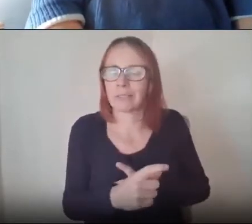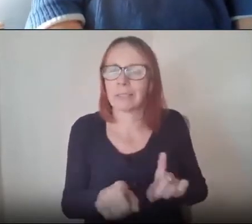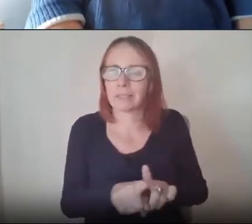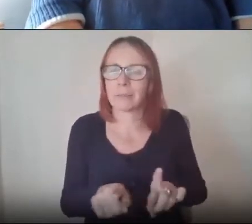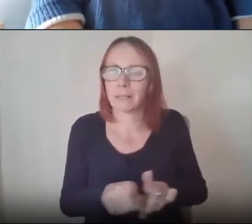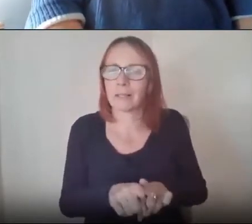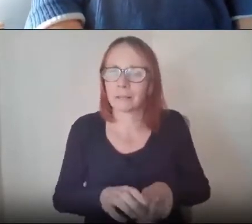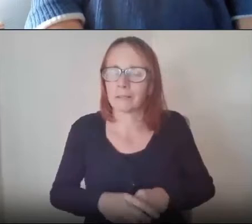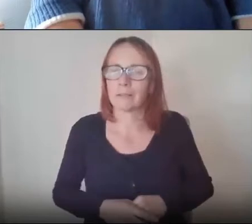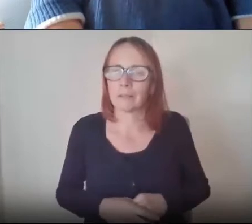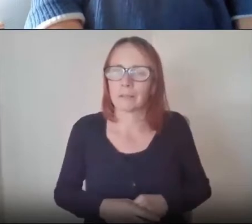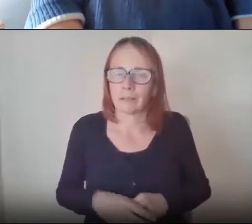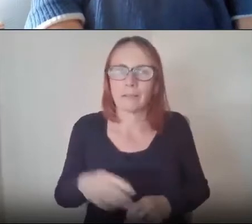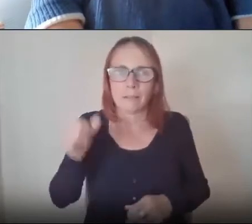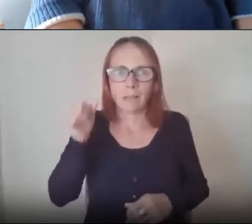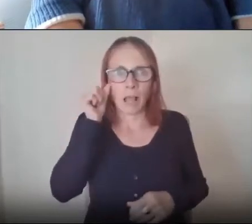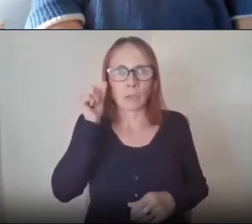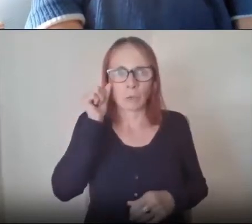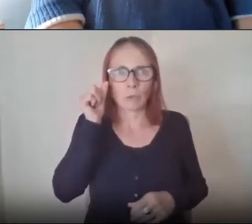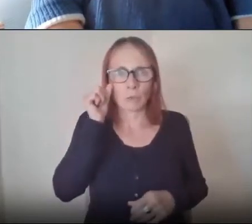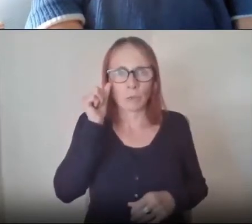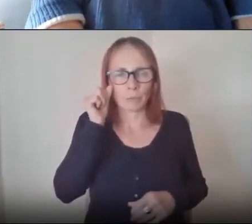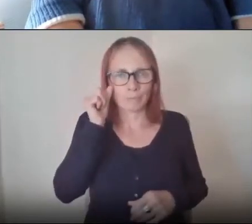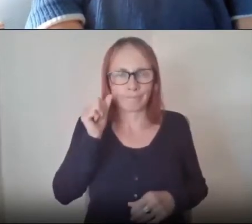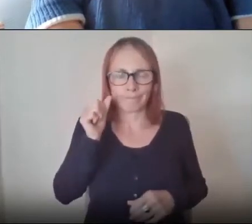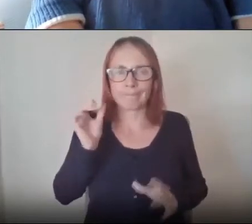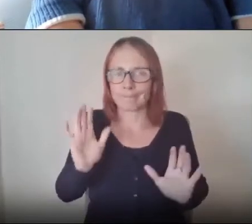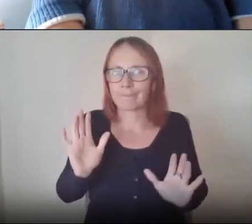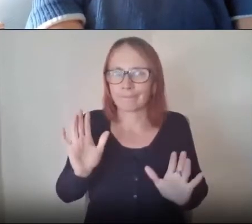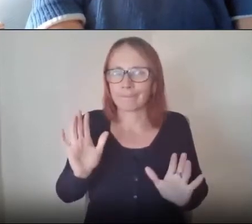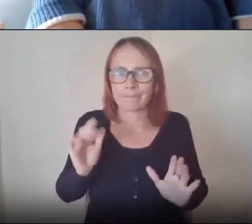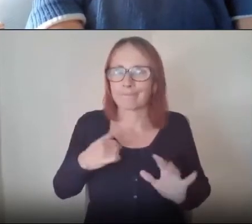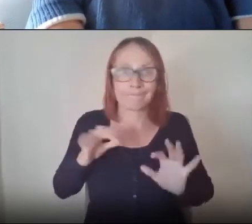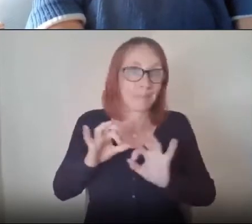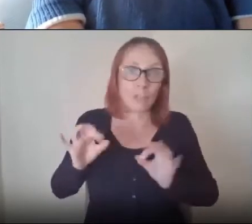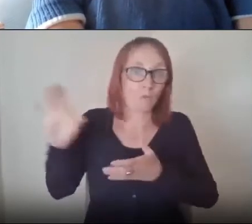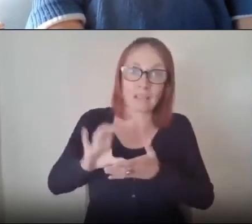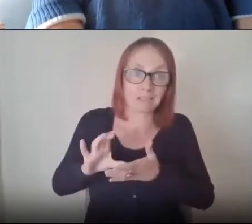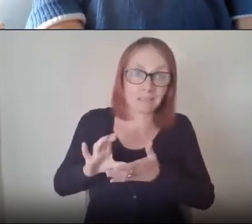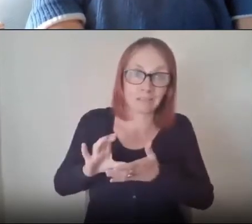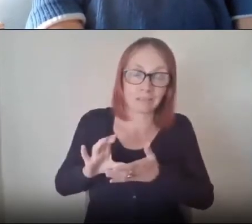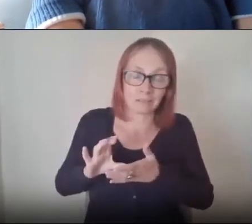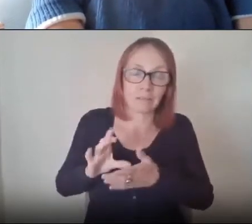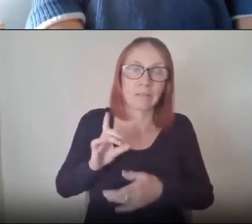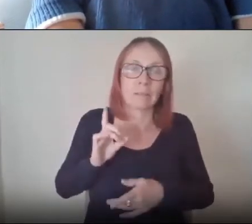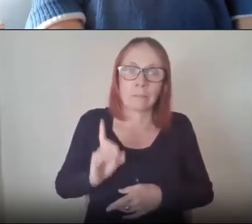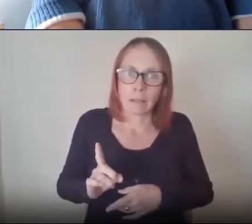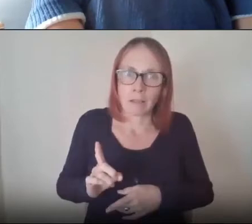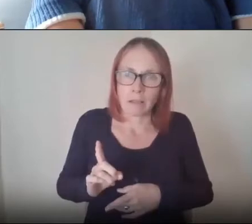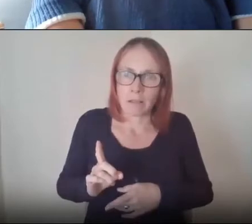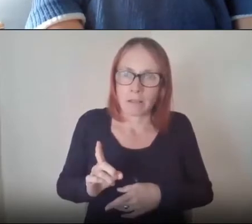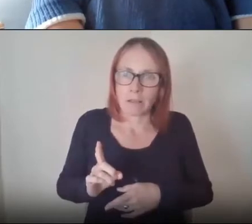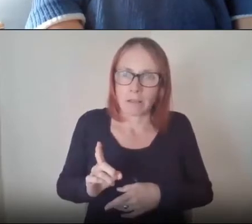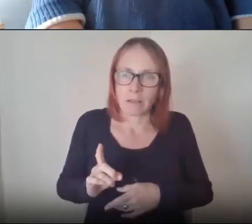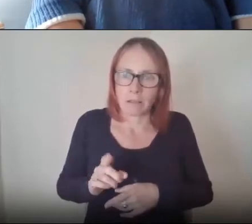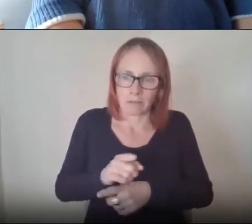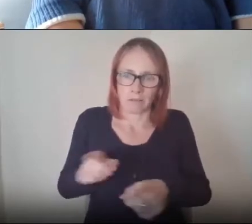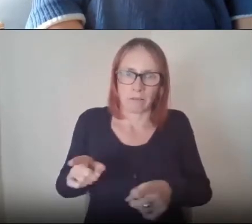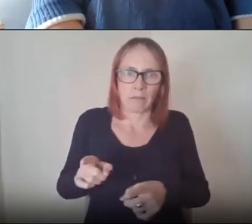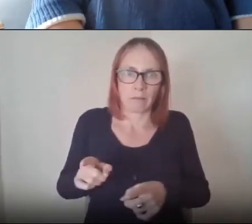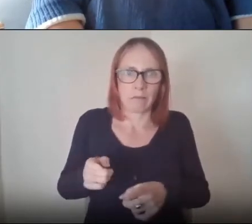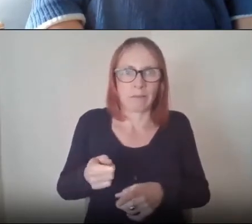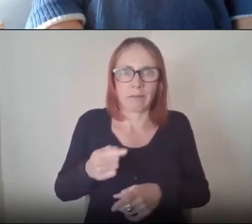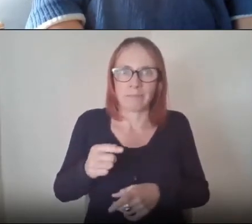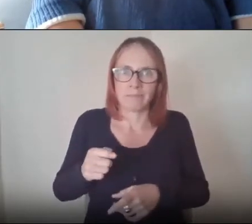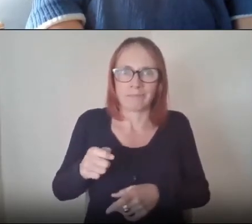so i knew that although i wasn't being funded or paid to do it that they were the lifeblood of